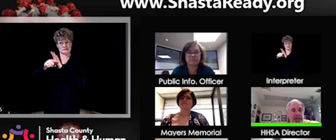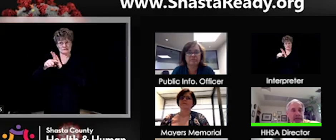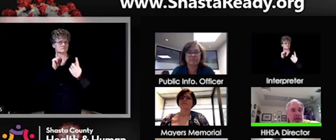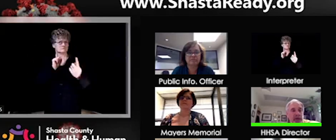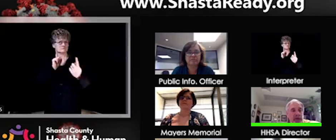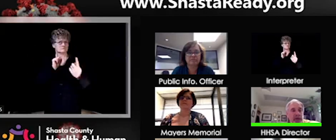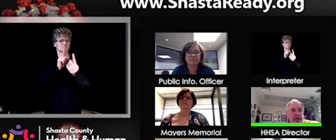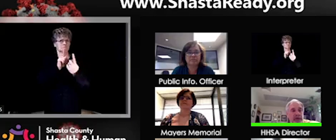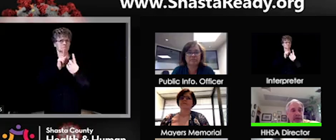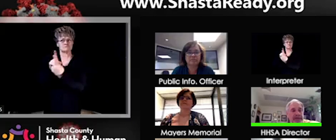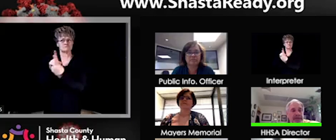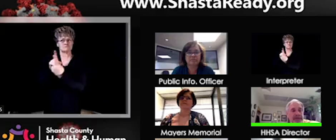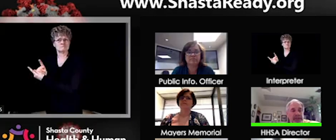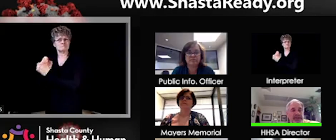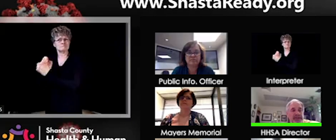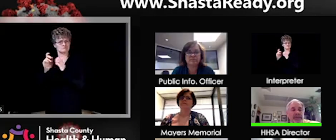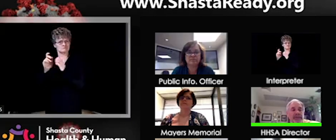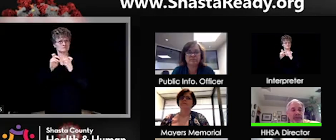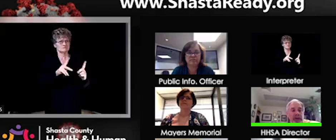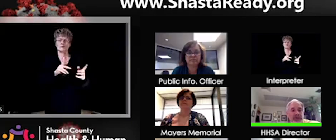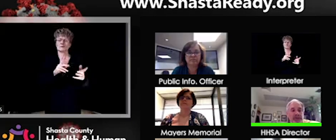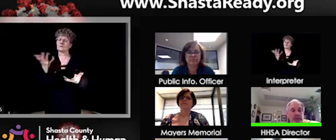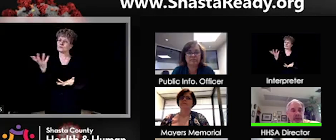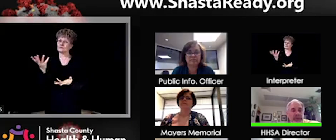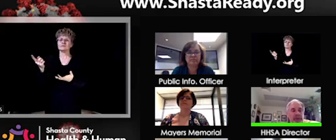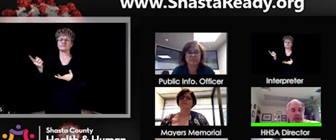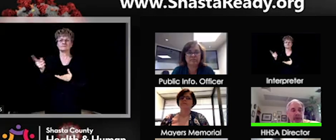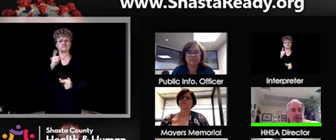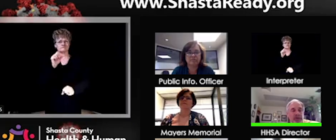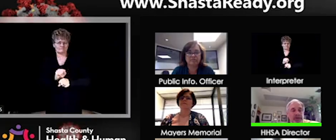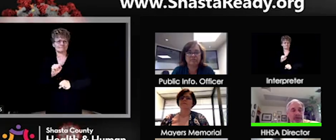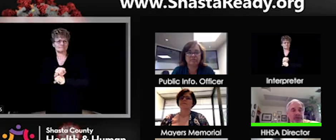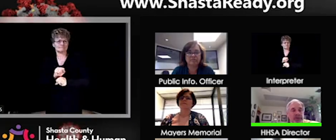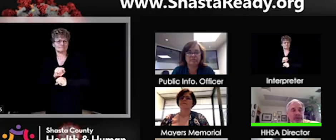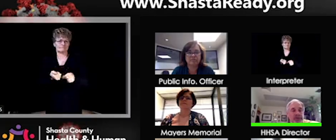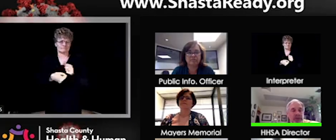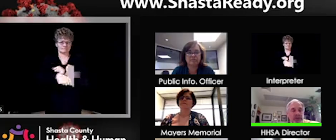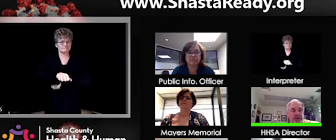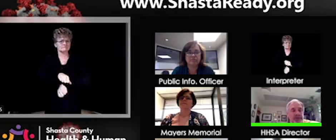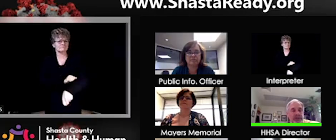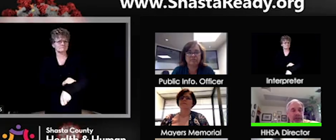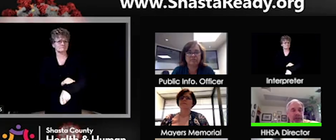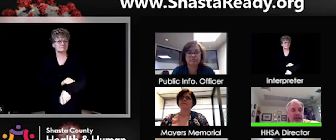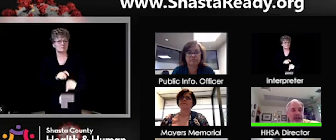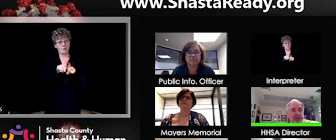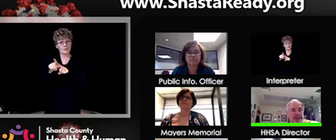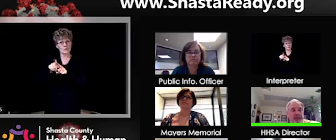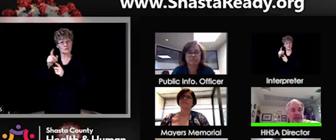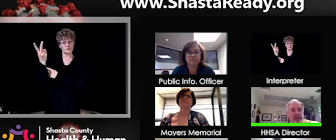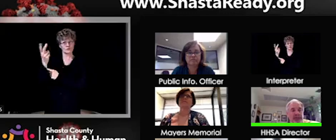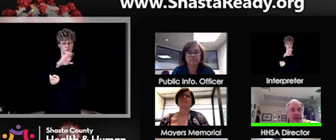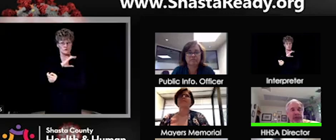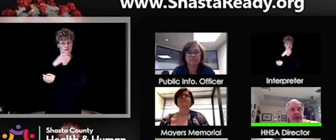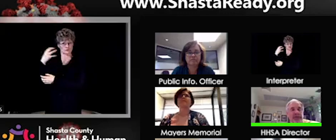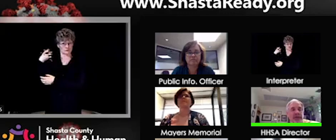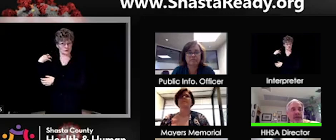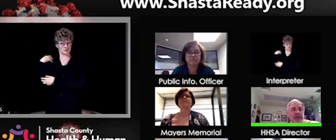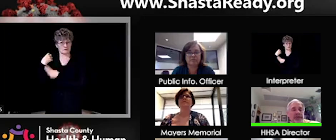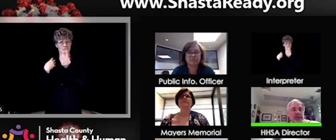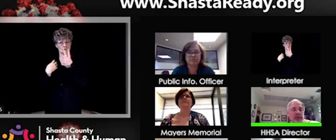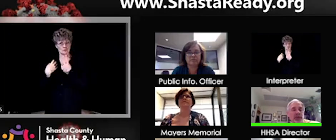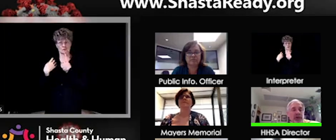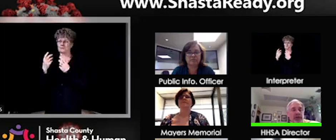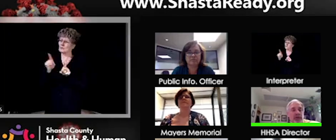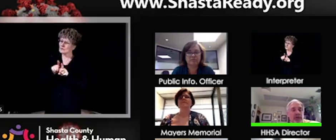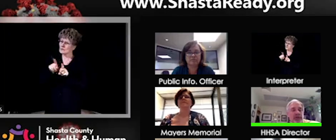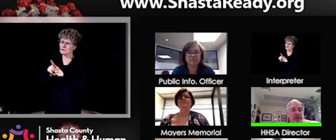by. There's a lot of things going on behind the scenes. And I also want to commend, uh, the two police chiefs because they've also taken actions on things that we've heard about.